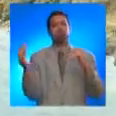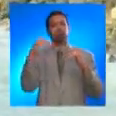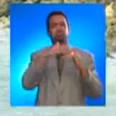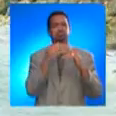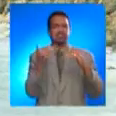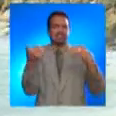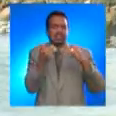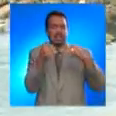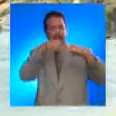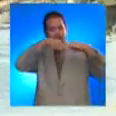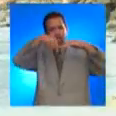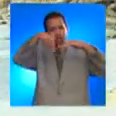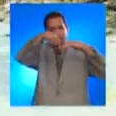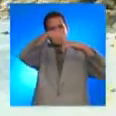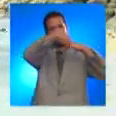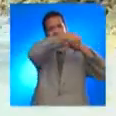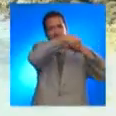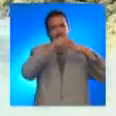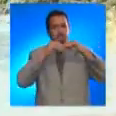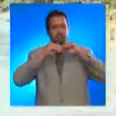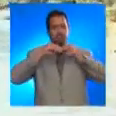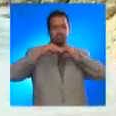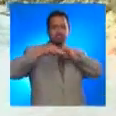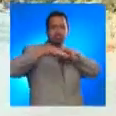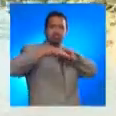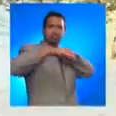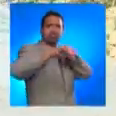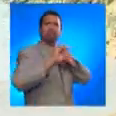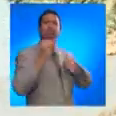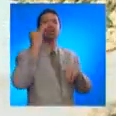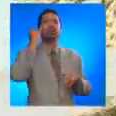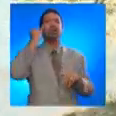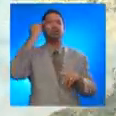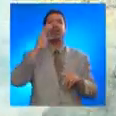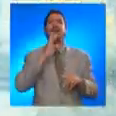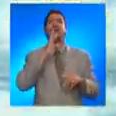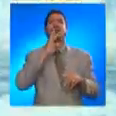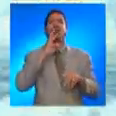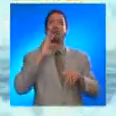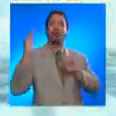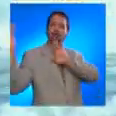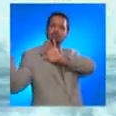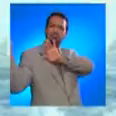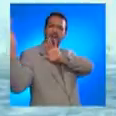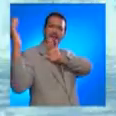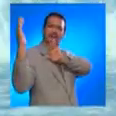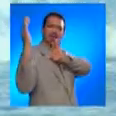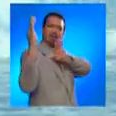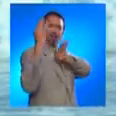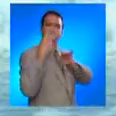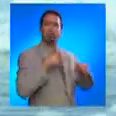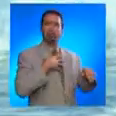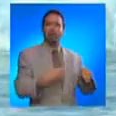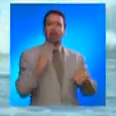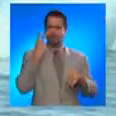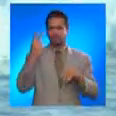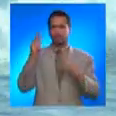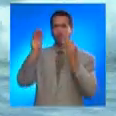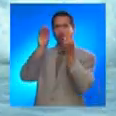they approach the shore and reach land as a violent rush of water with an abrupt front or bore full of breakwater.